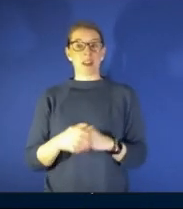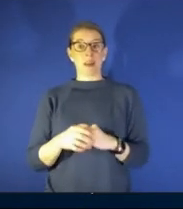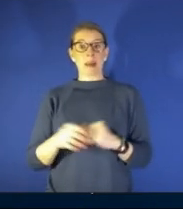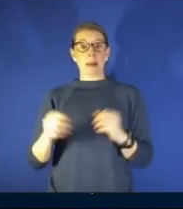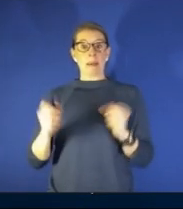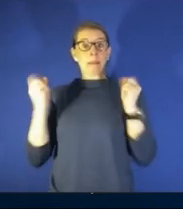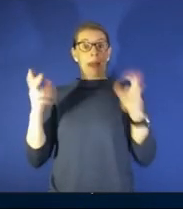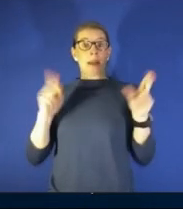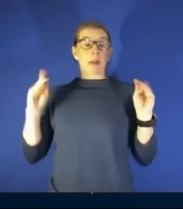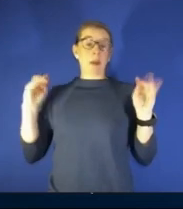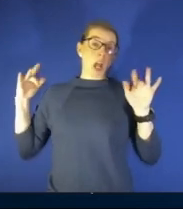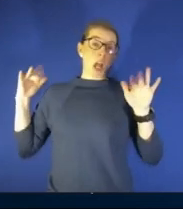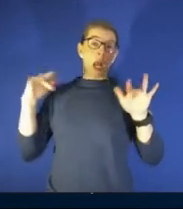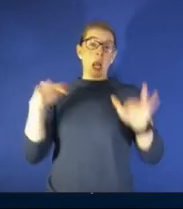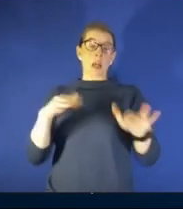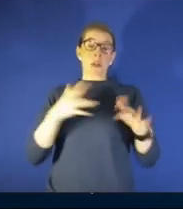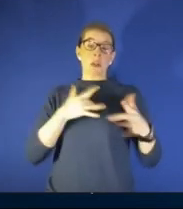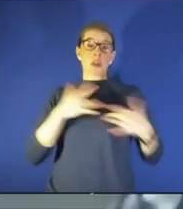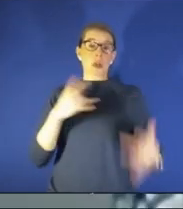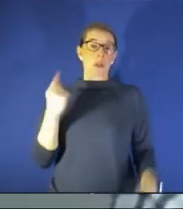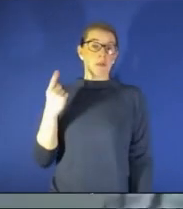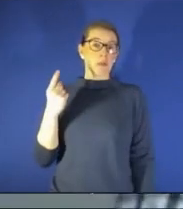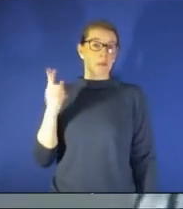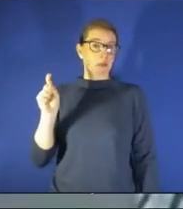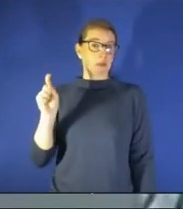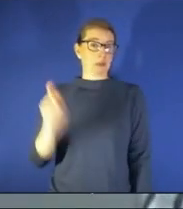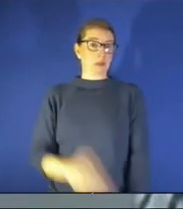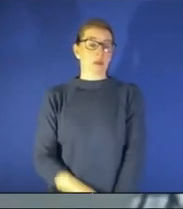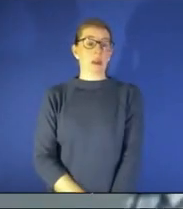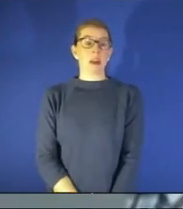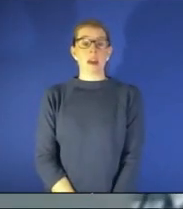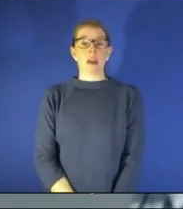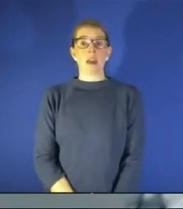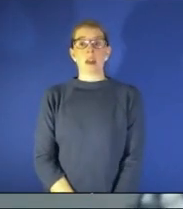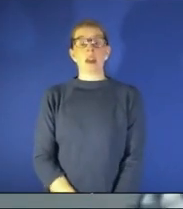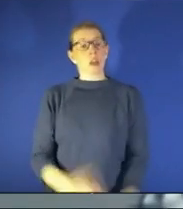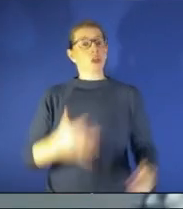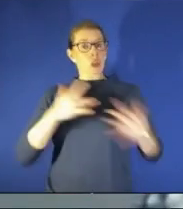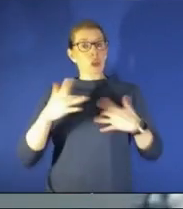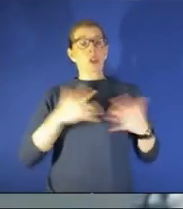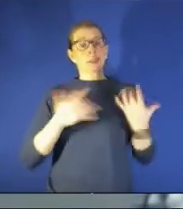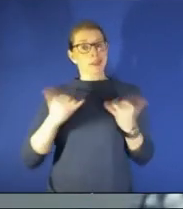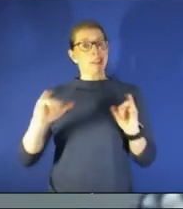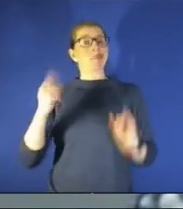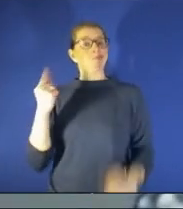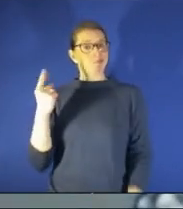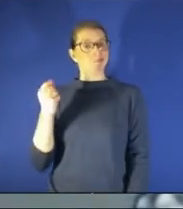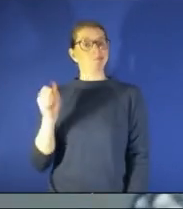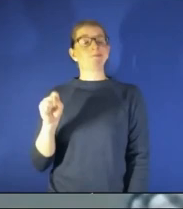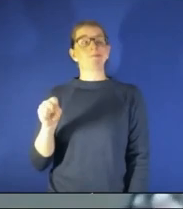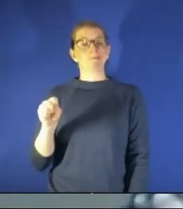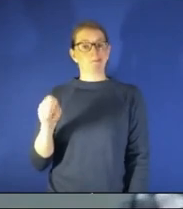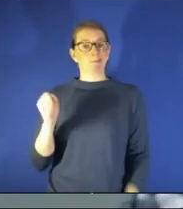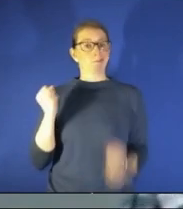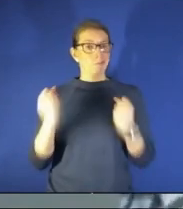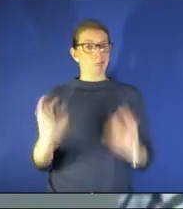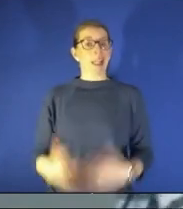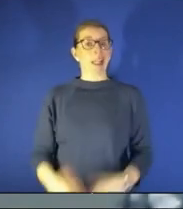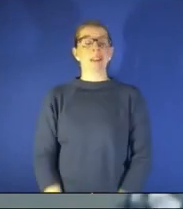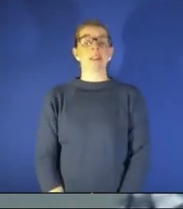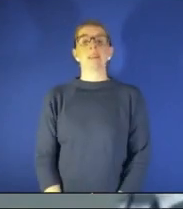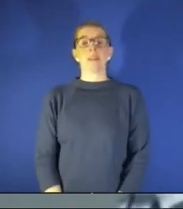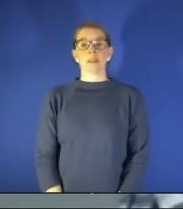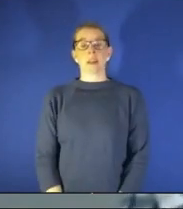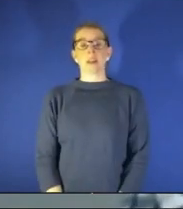concerns back then there were still a lot of concerns uh last year there was celebration